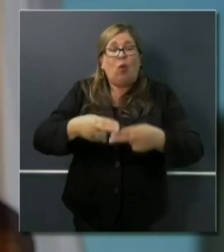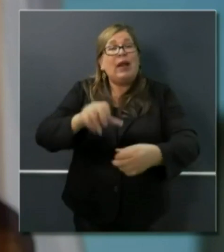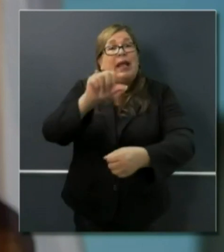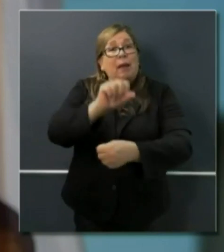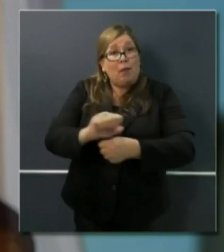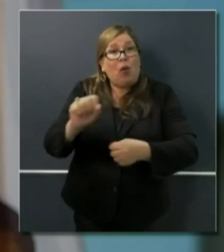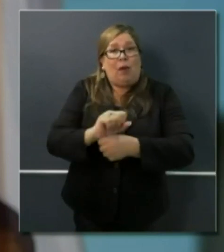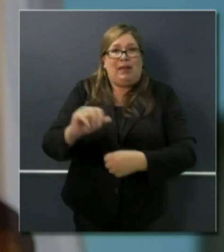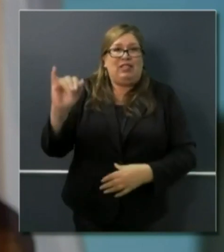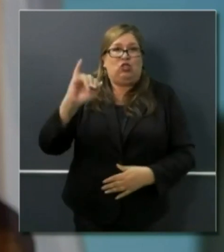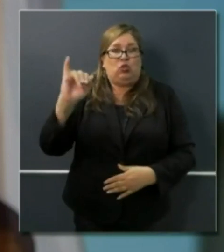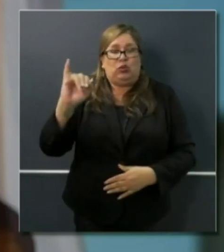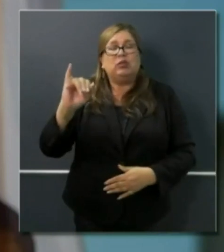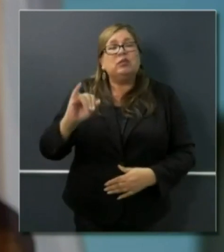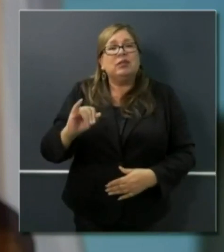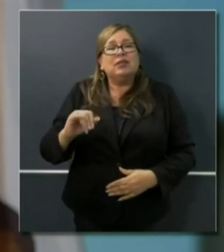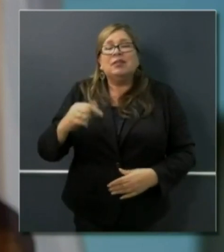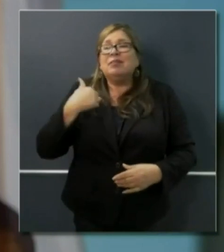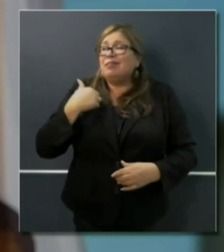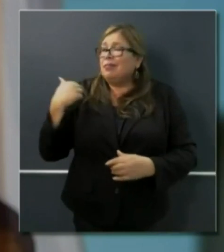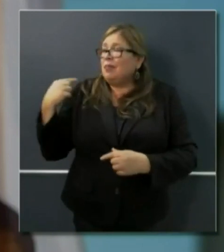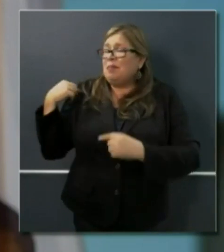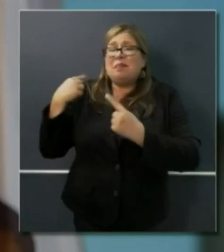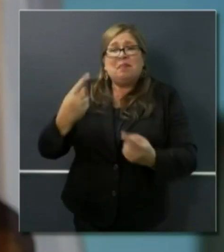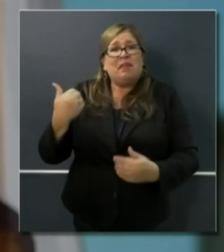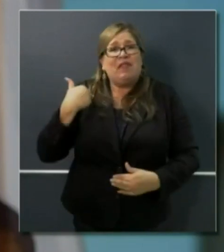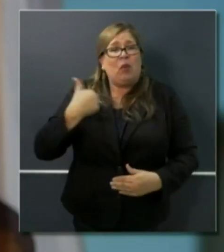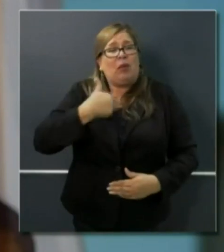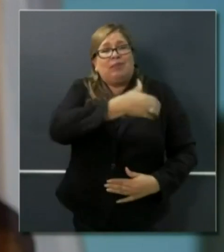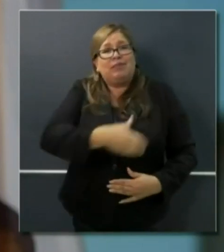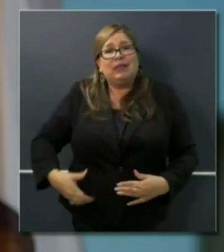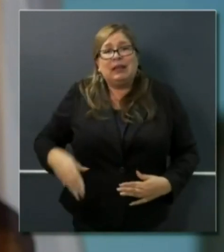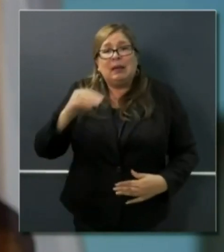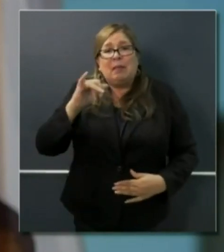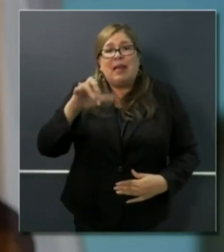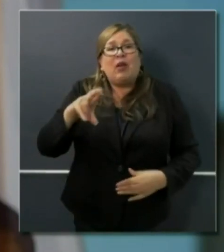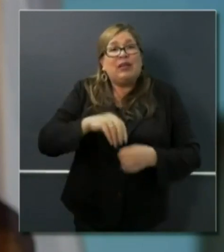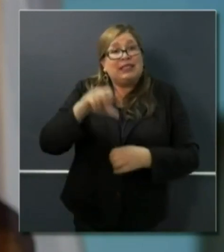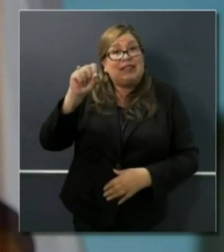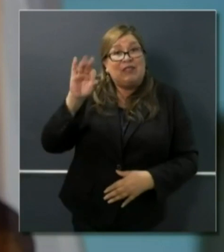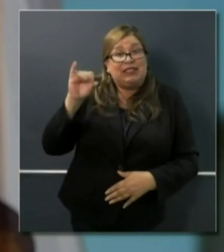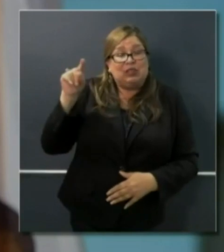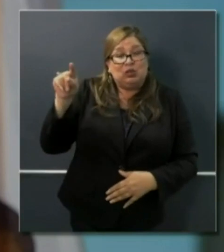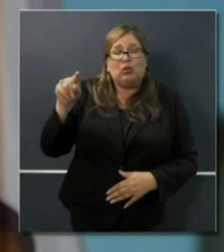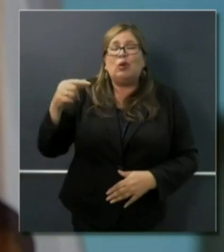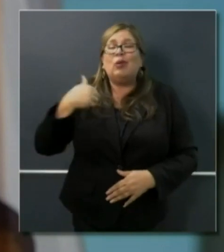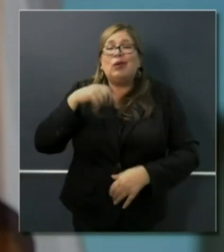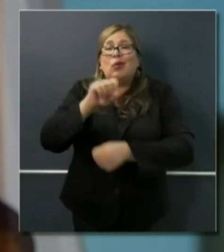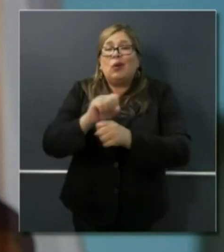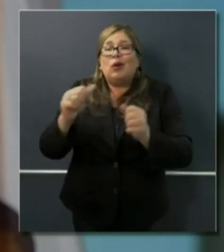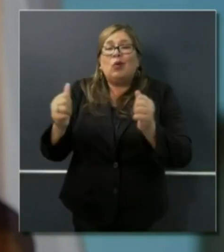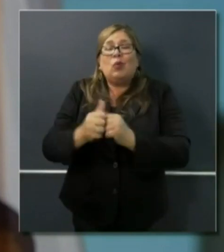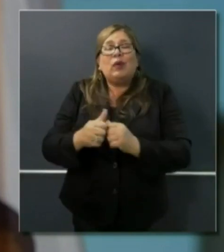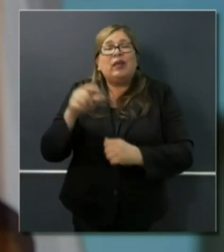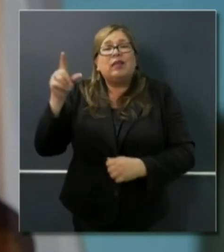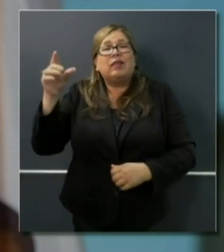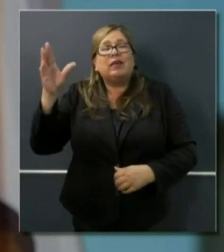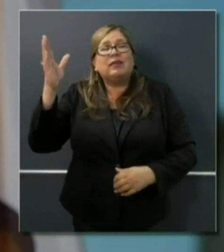the Great Recession, we were able to work with Speaker Nancy Pelosi to get a pilot through the federal